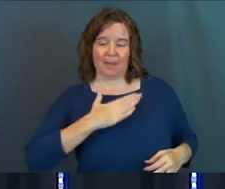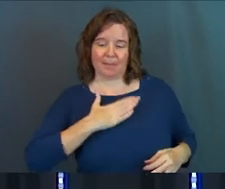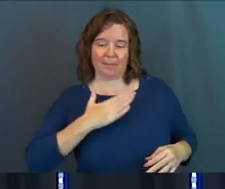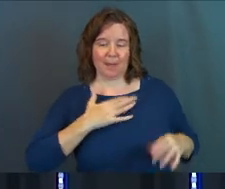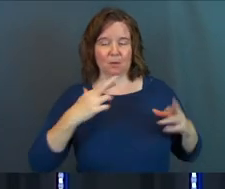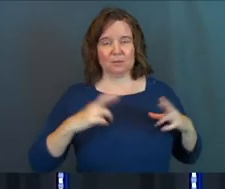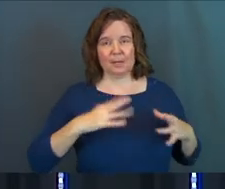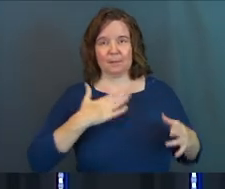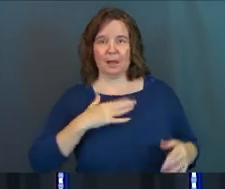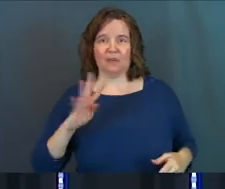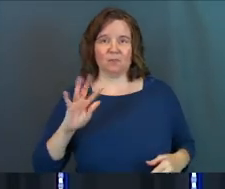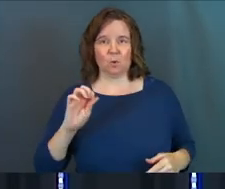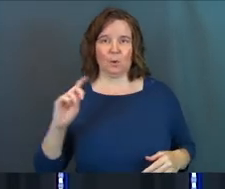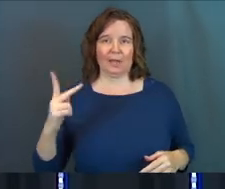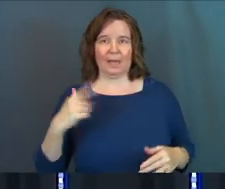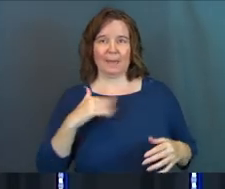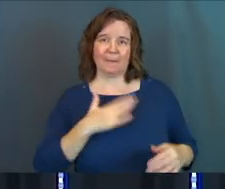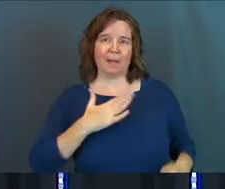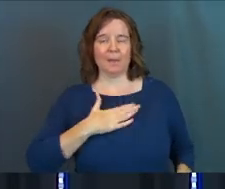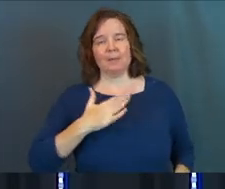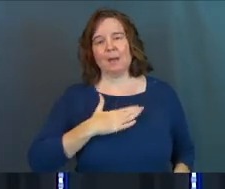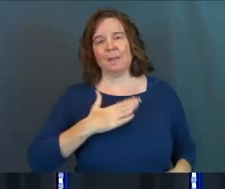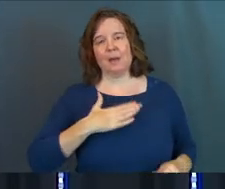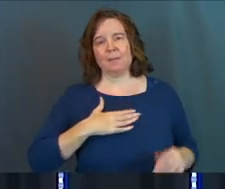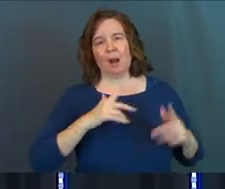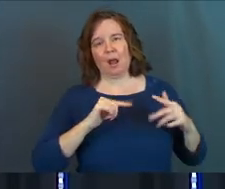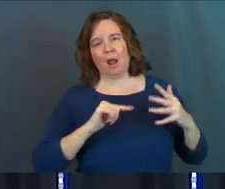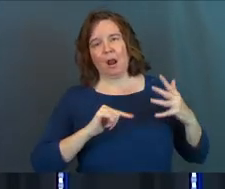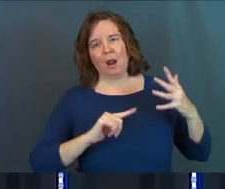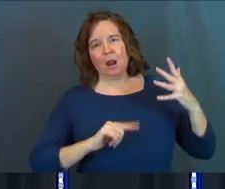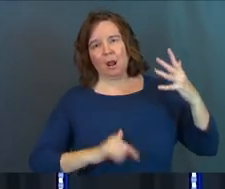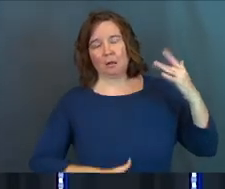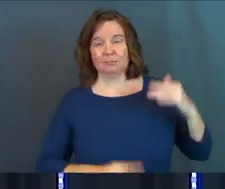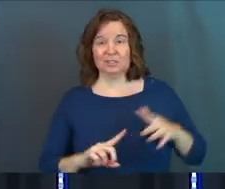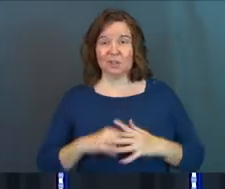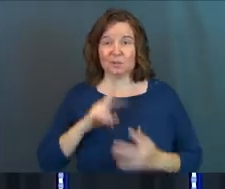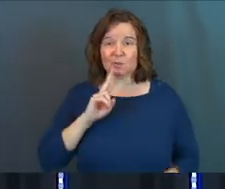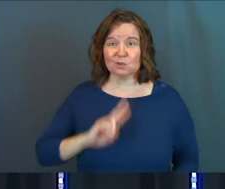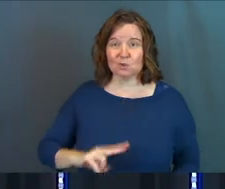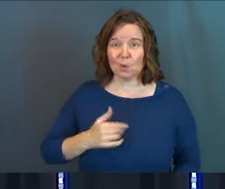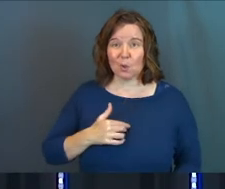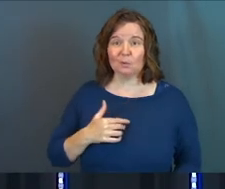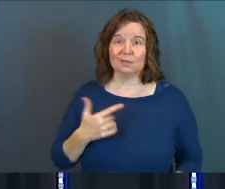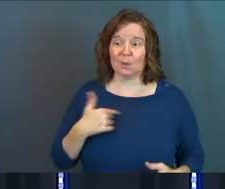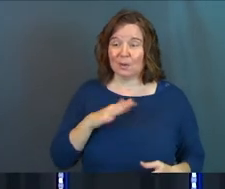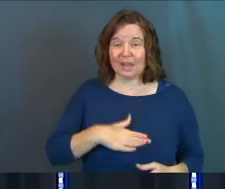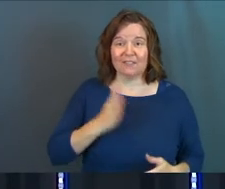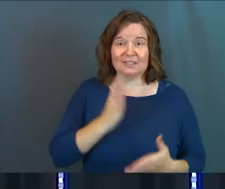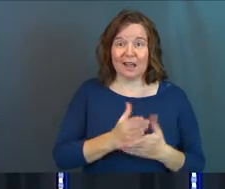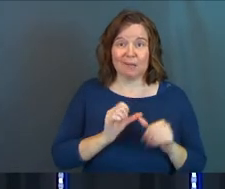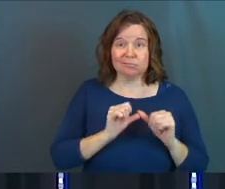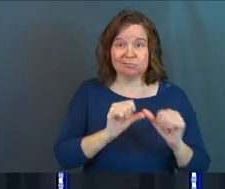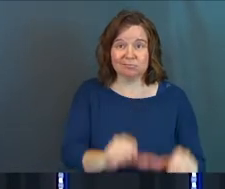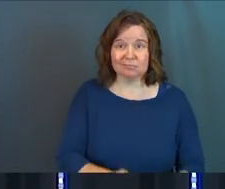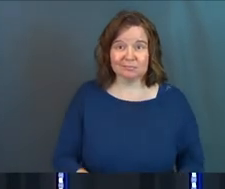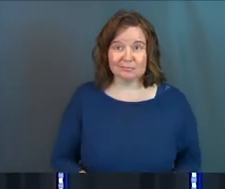retirement, my 401k, my, my, my, my, my, Starts when we're two years old in the sandbox and we never stop.